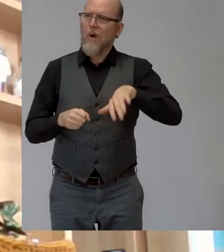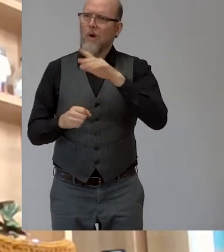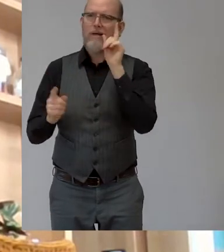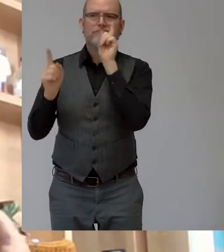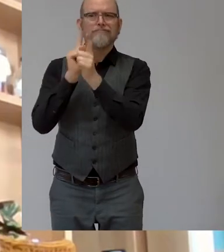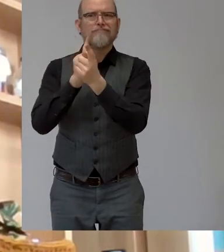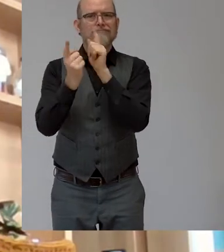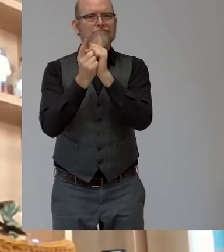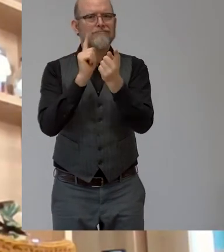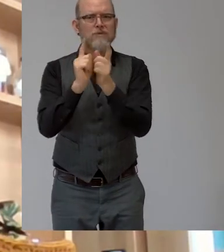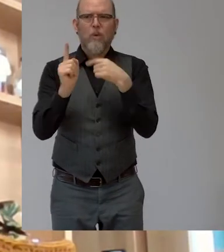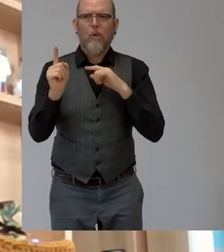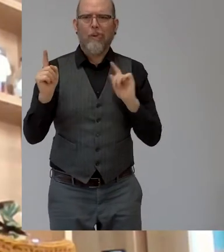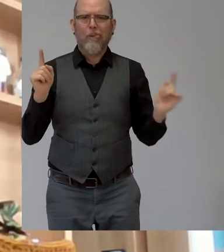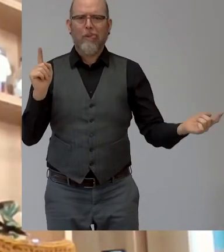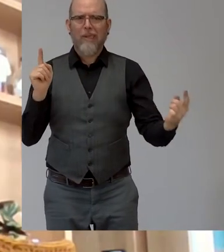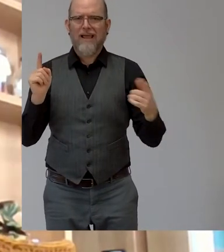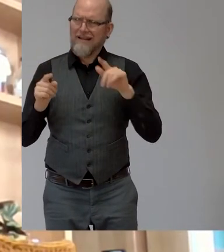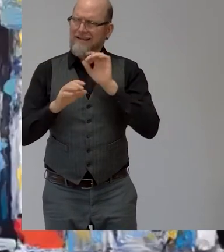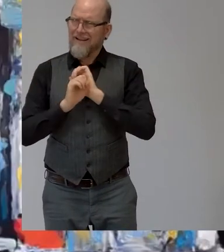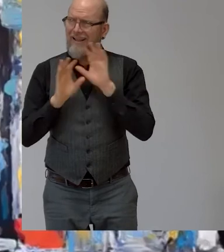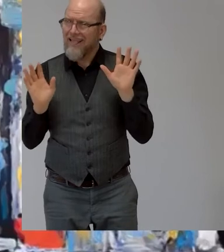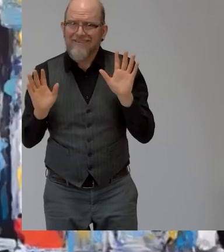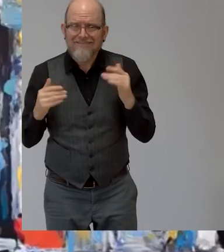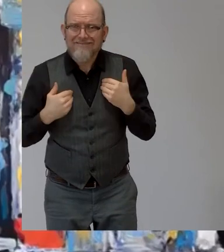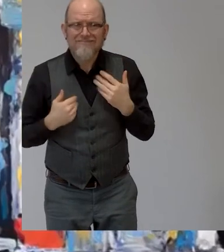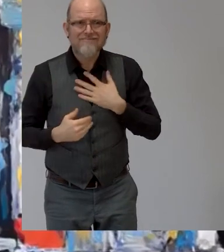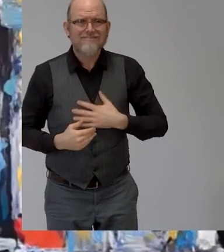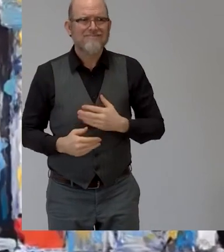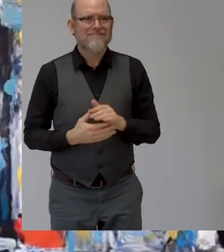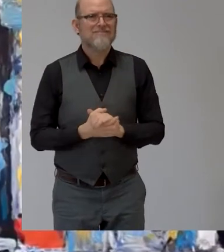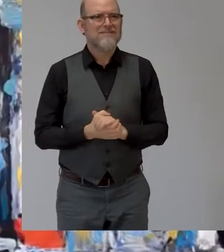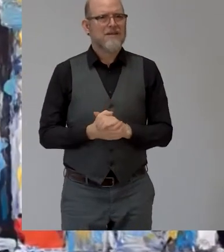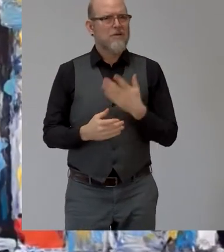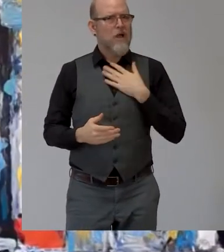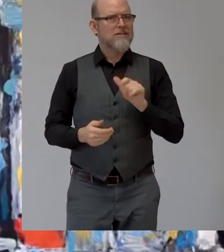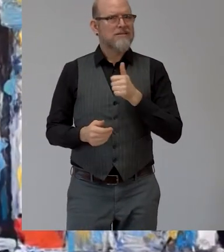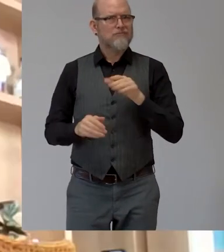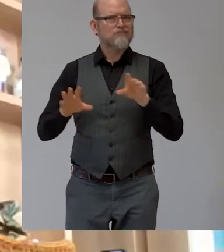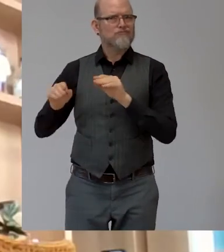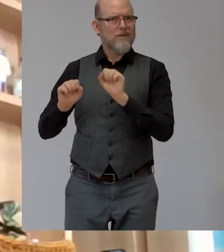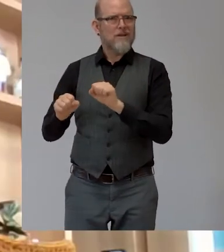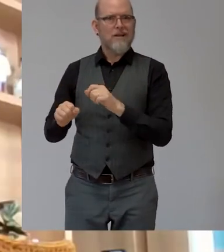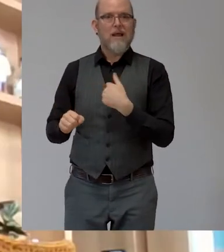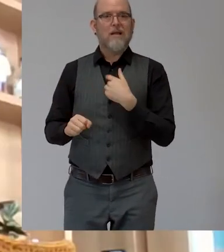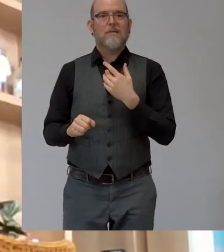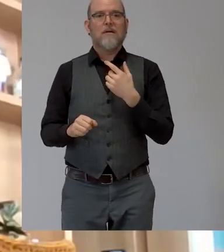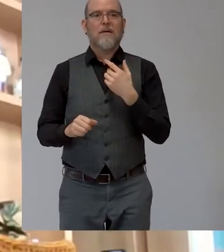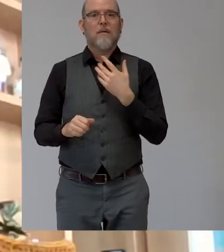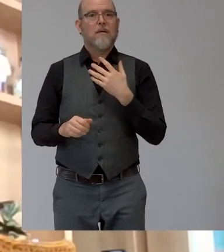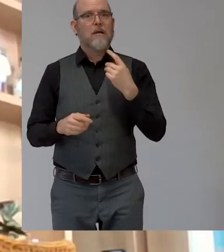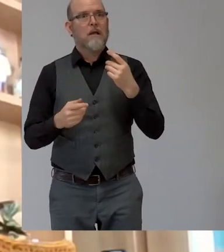and it's not always easy sorry yeah now it's easy to notice the challenges an environment might bring to a person with a disability